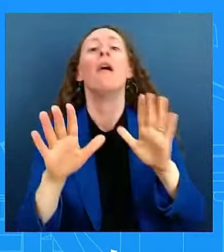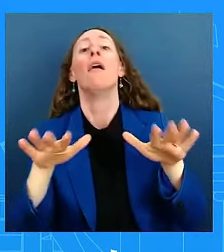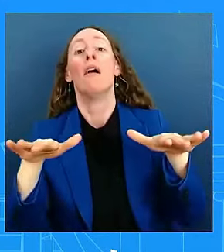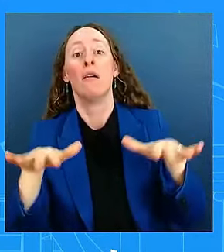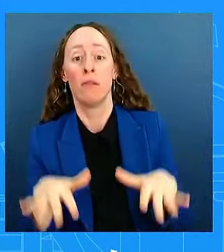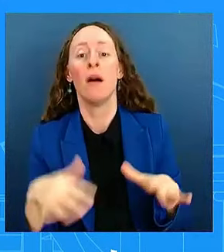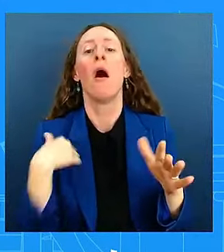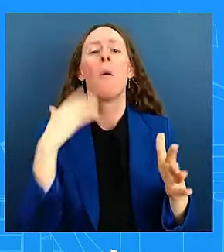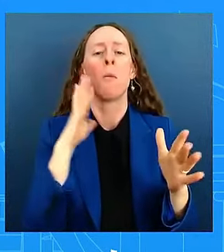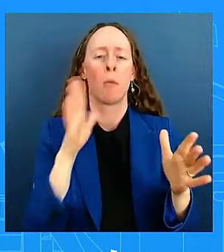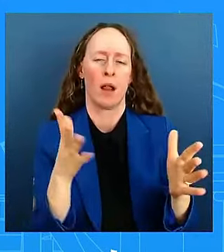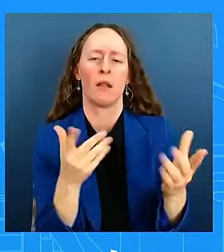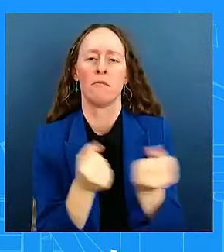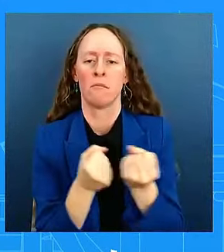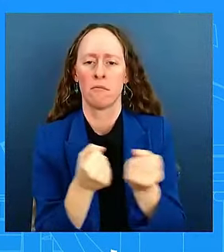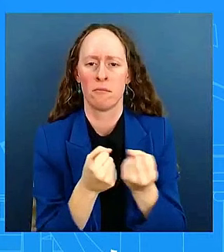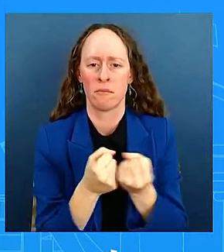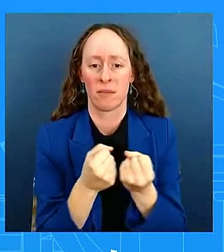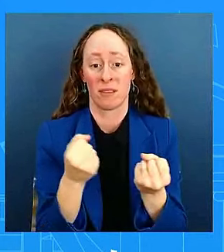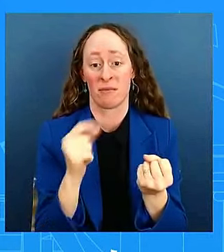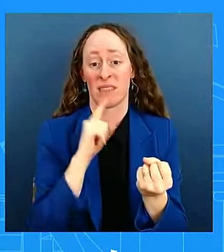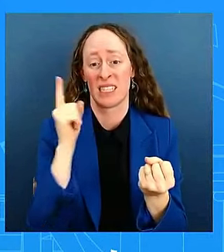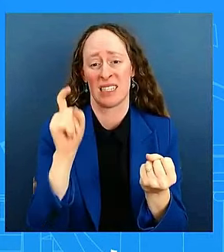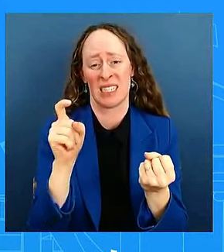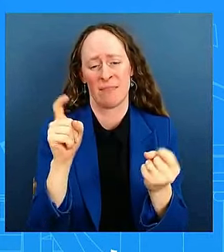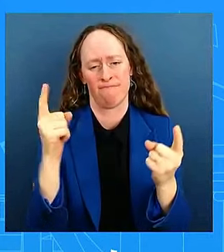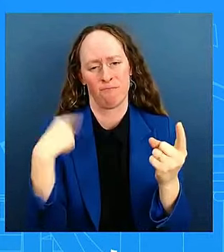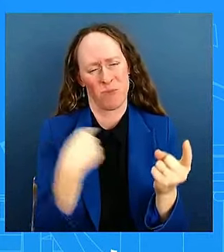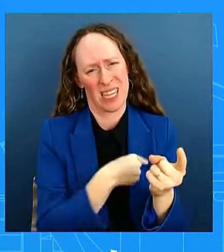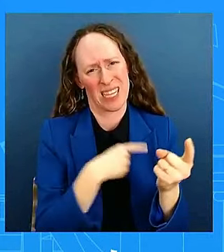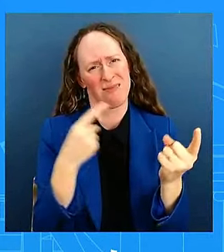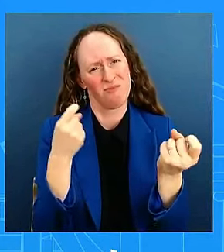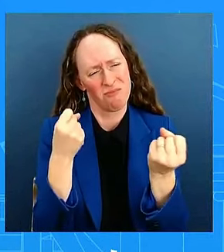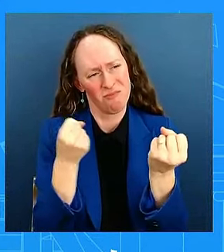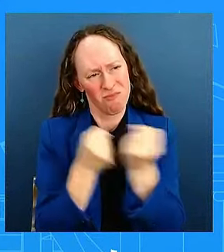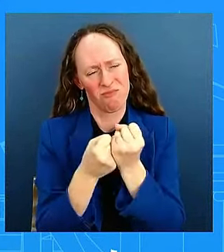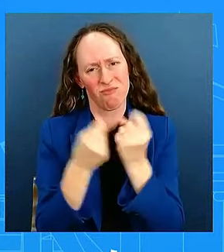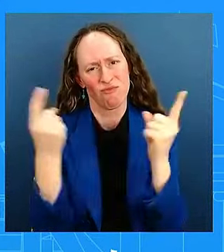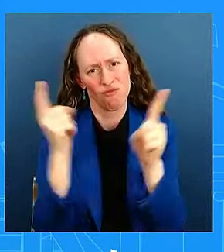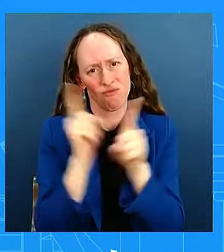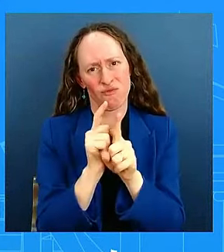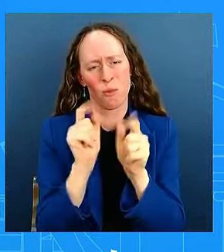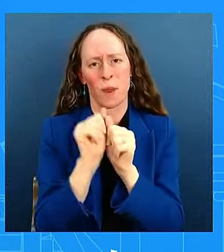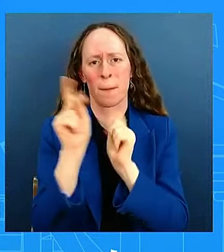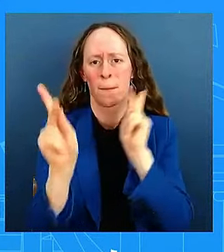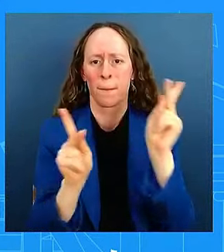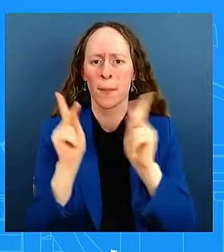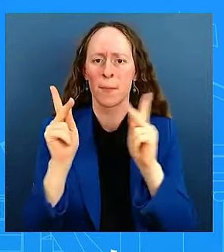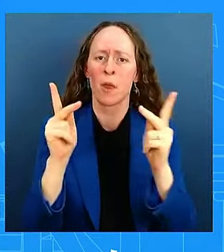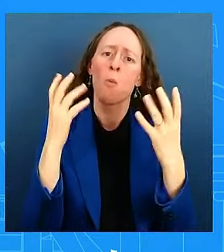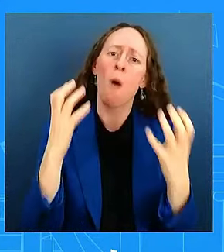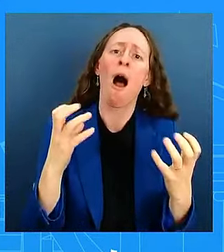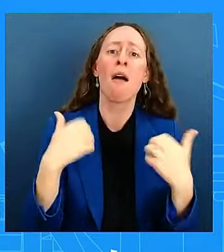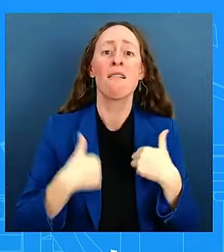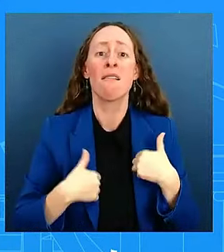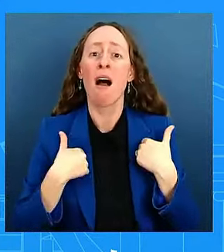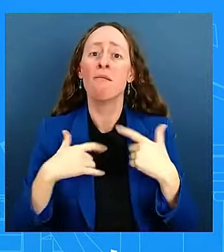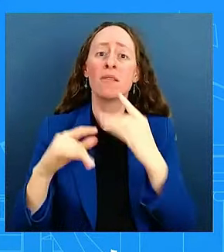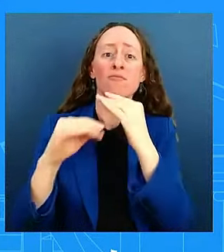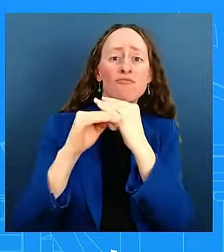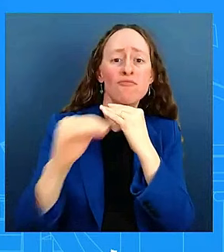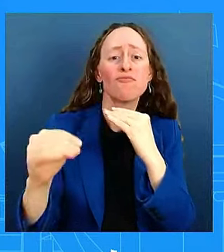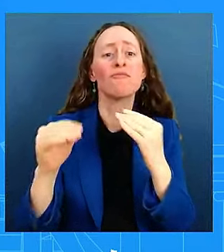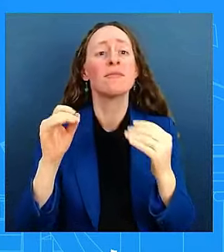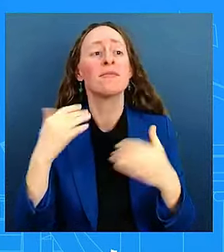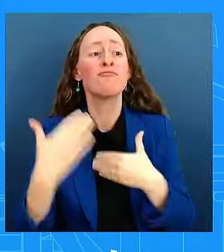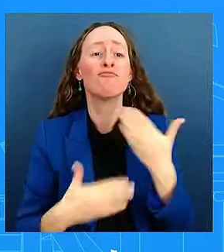supporting their aspirations of more security, uh, certainly democratic and, uh, prosperous future. That is our commitment and we'll continue to support the mission.